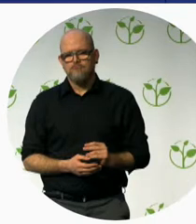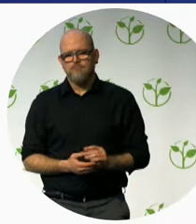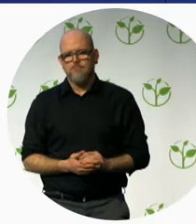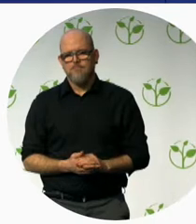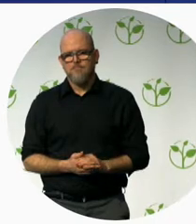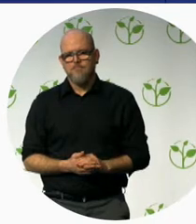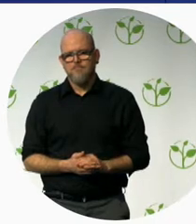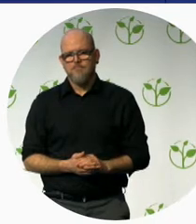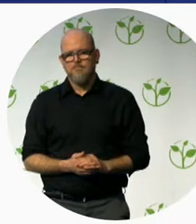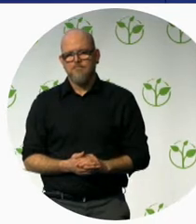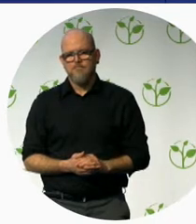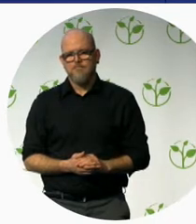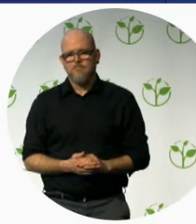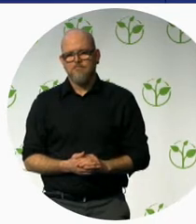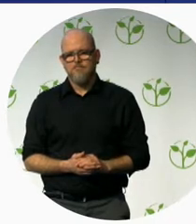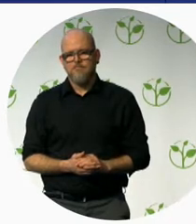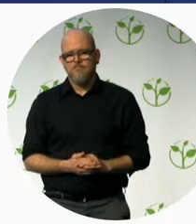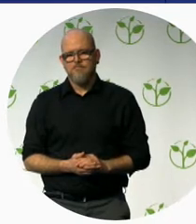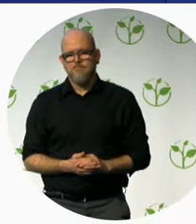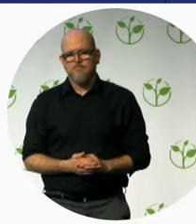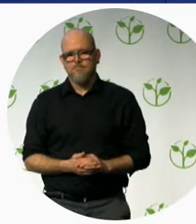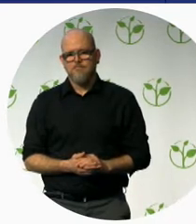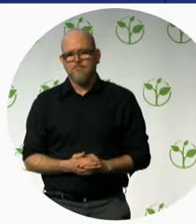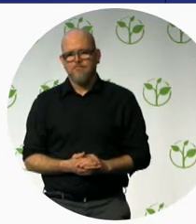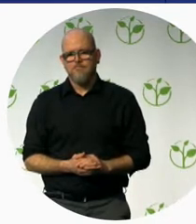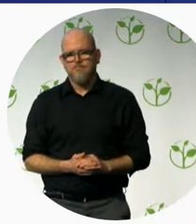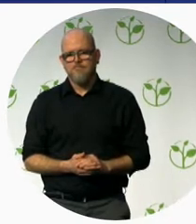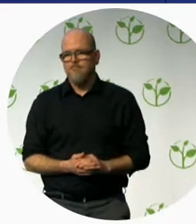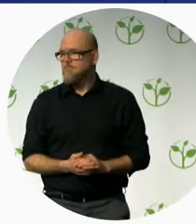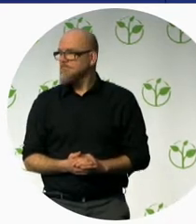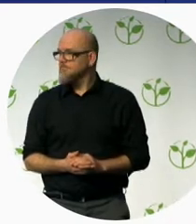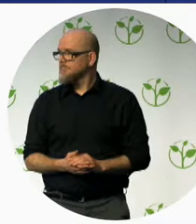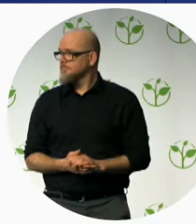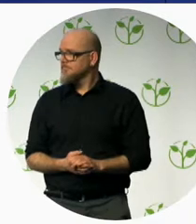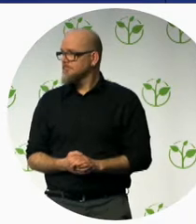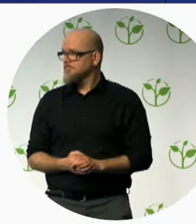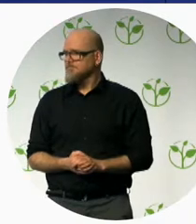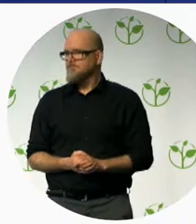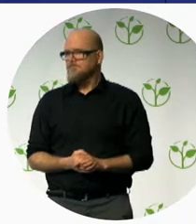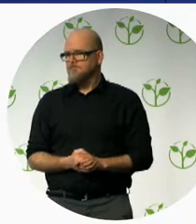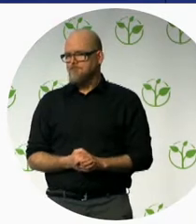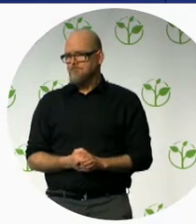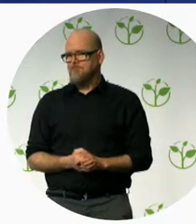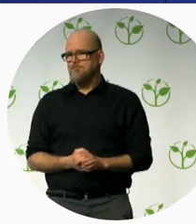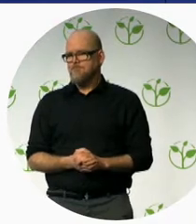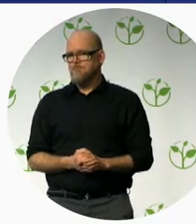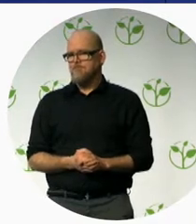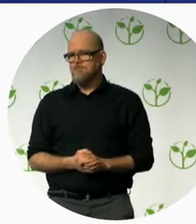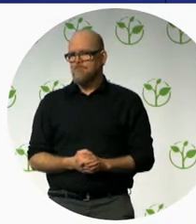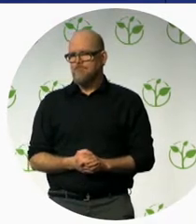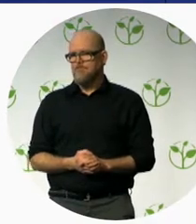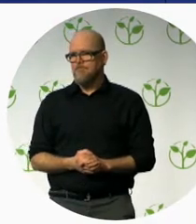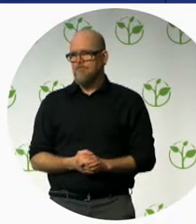ośmiu państwach członkowskich. Jestem przekonany, że właściwie wdrożony projekt Karty Osoby